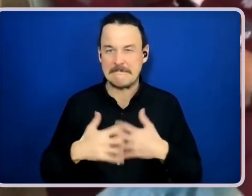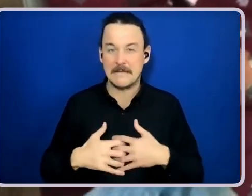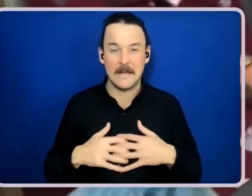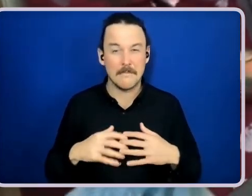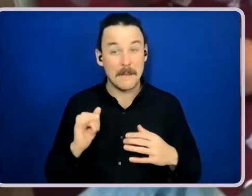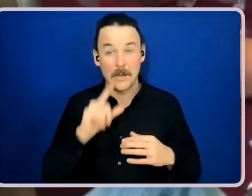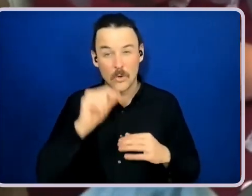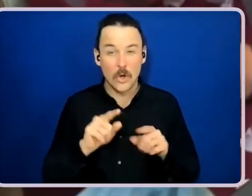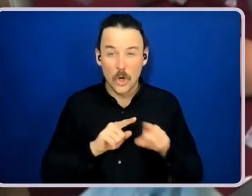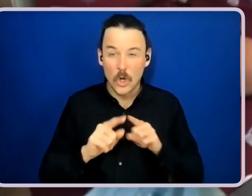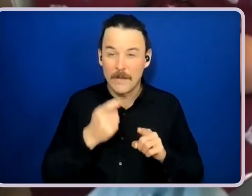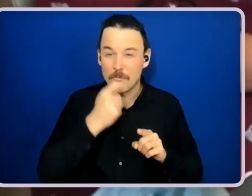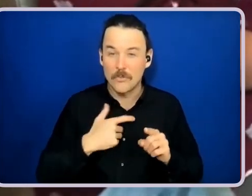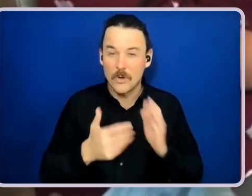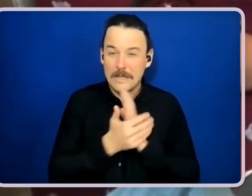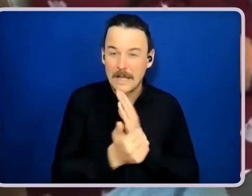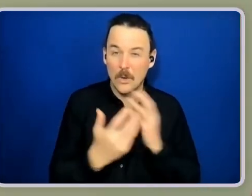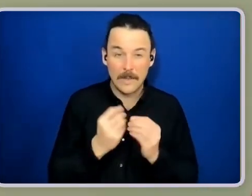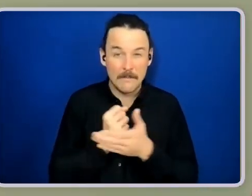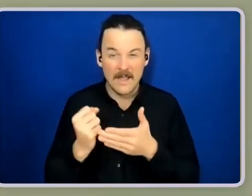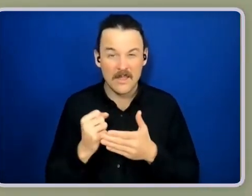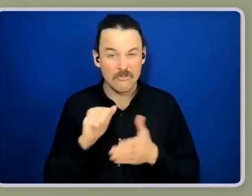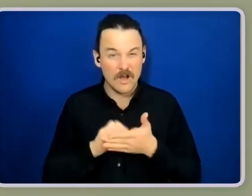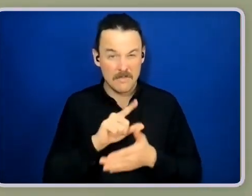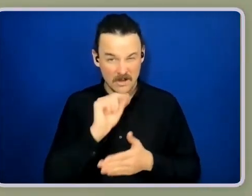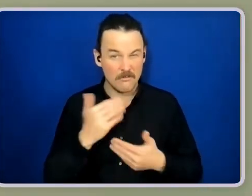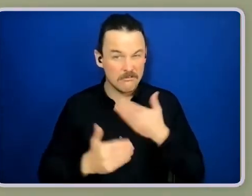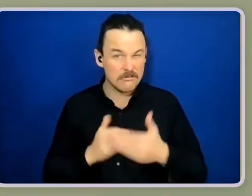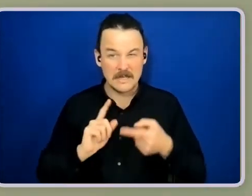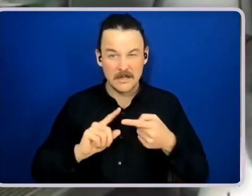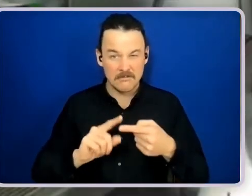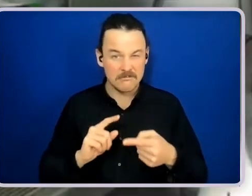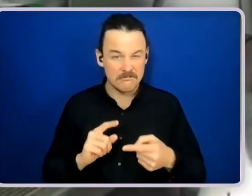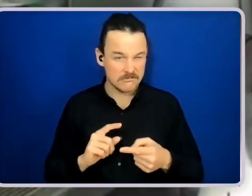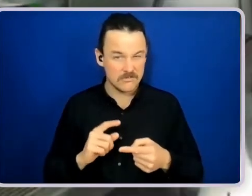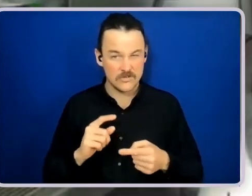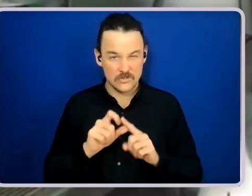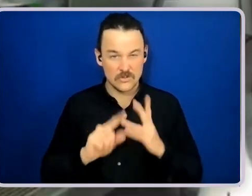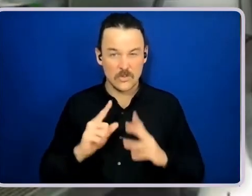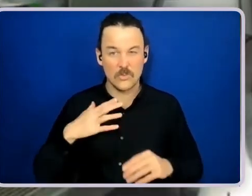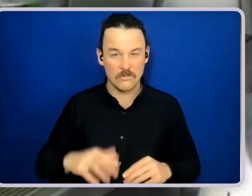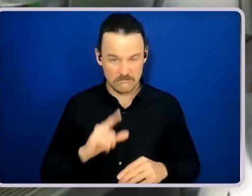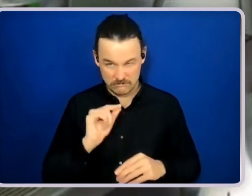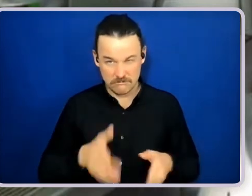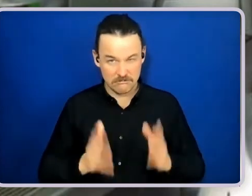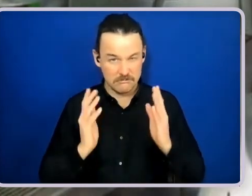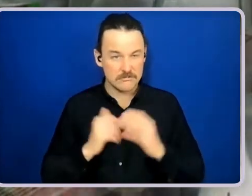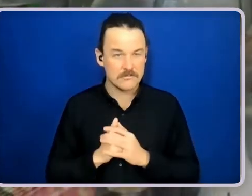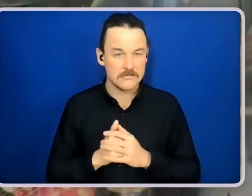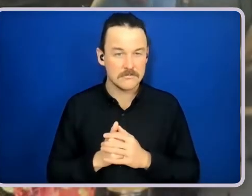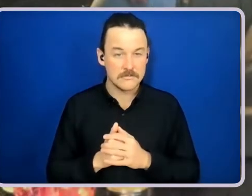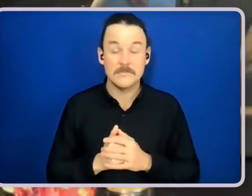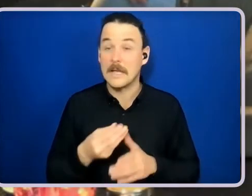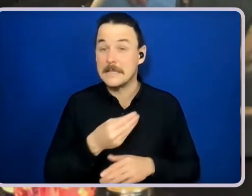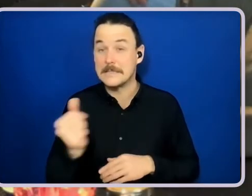you from keeping on doing what you're doing. that's great. Some of the goals that the Circle of Support has helped me with is working as a barista